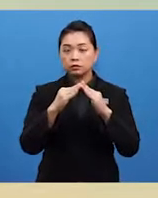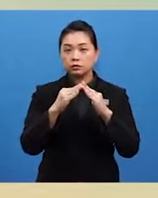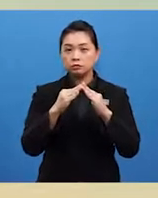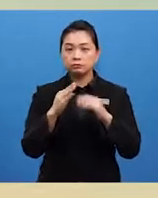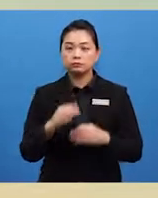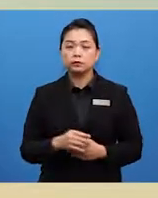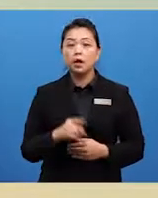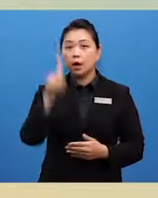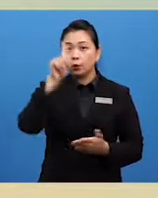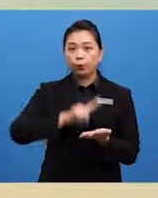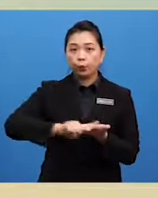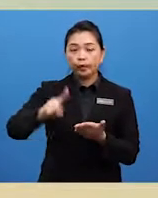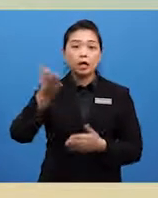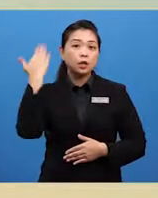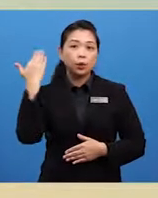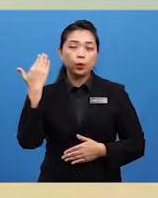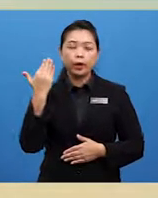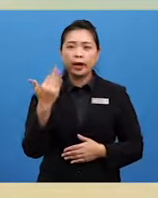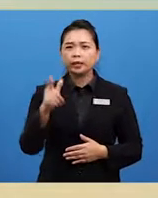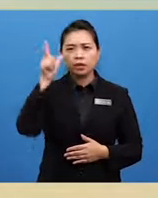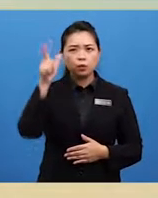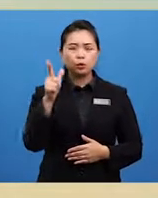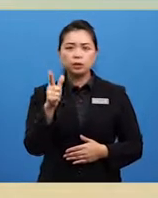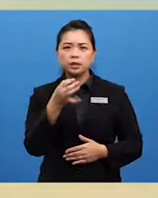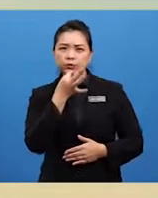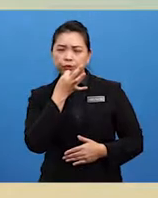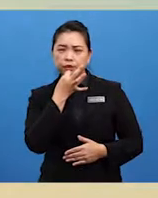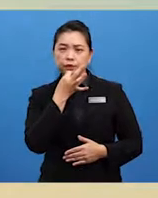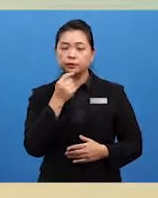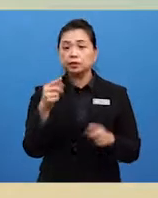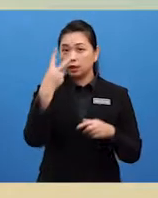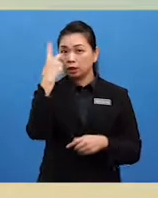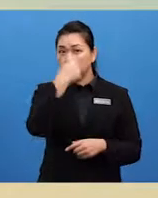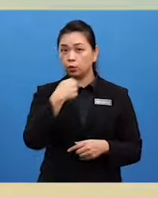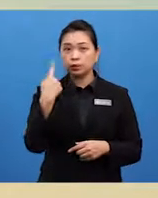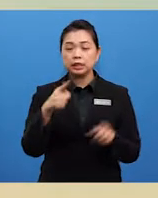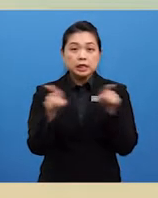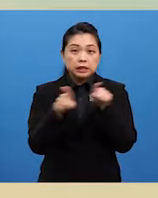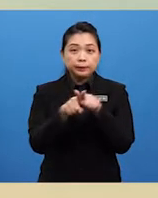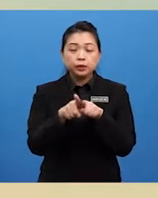or so. And it looked strangely similar to Sharpie, her cat.